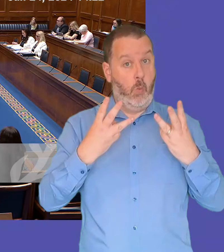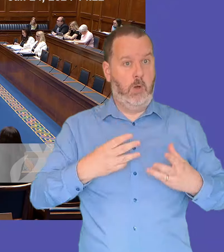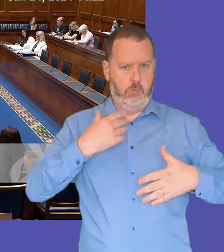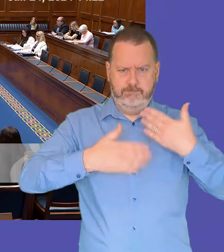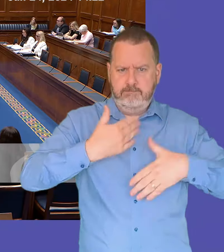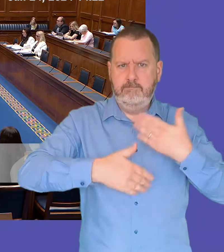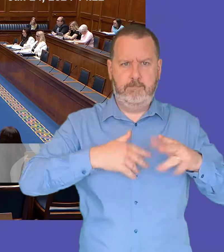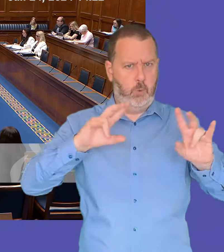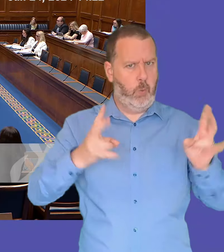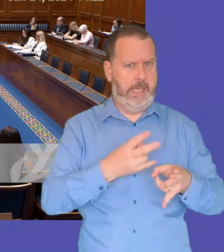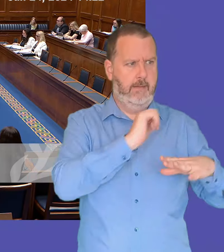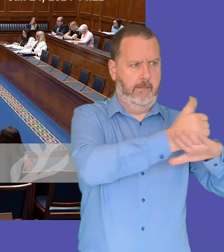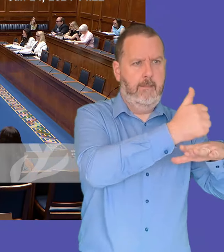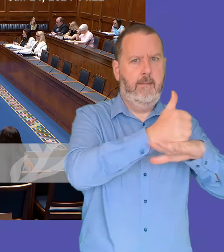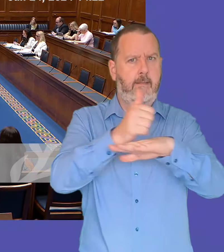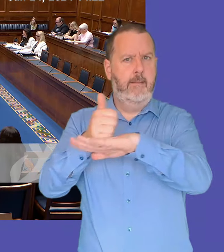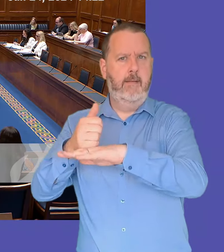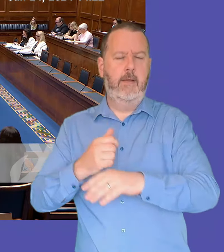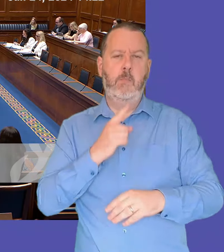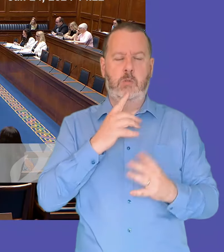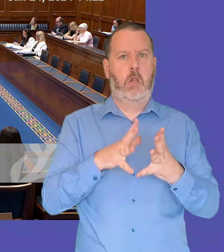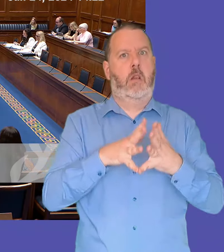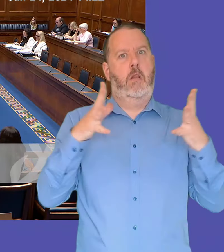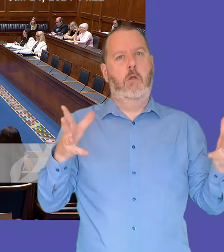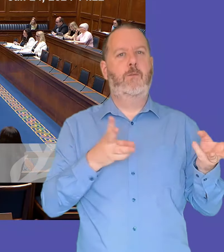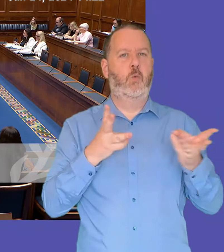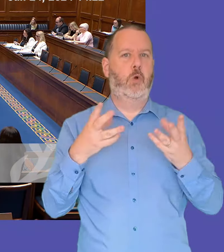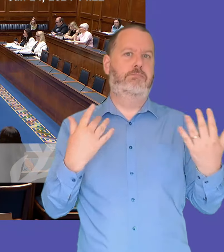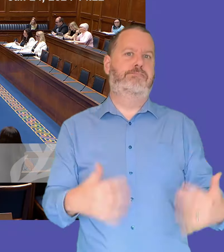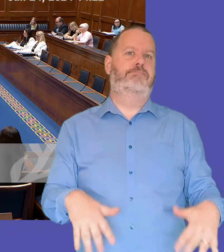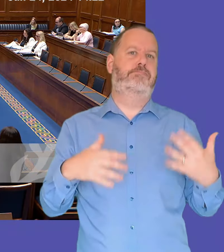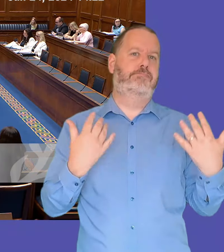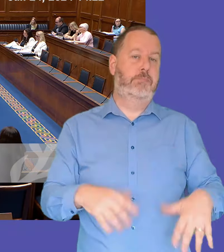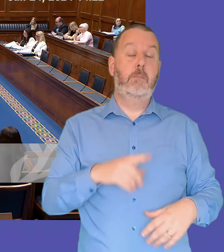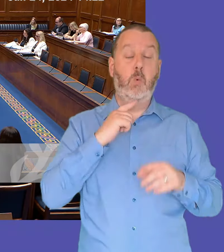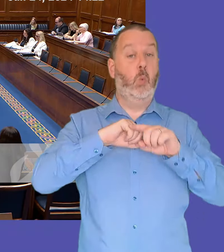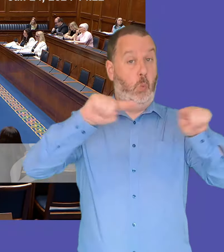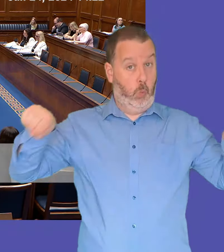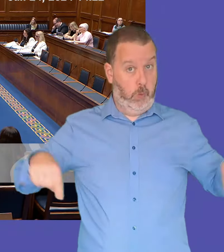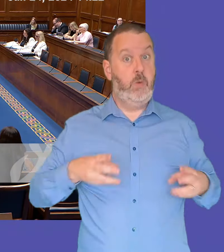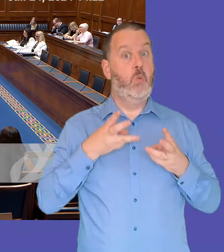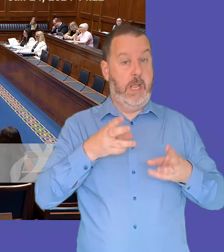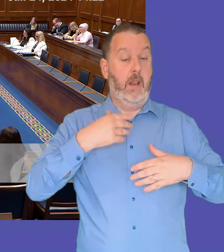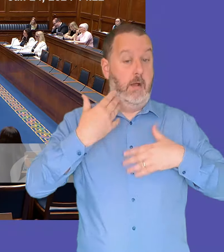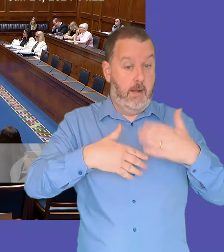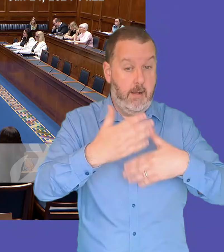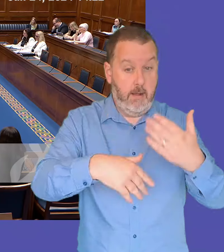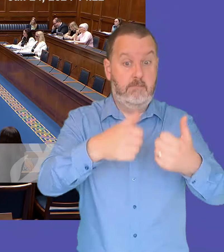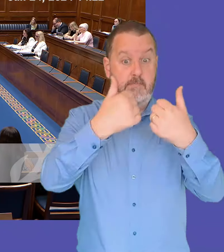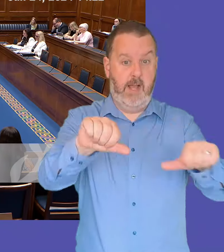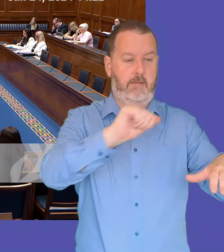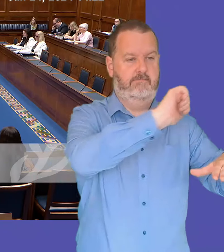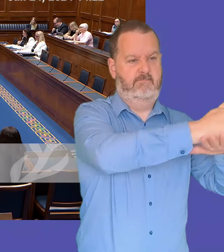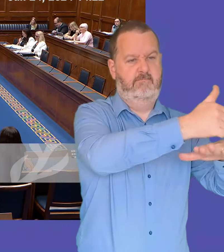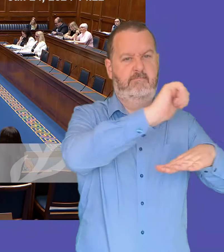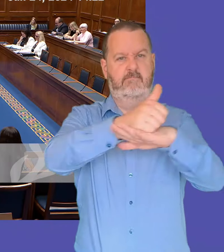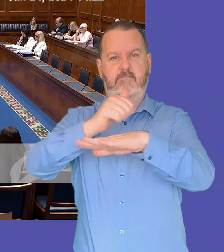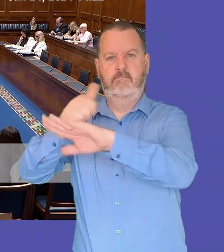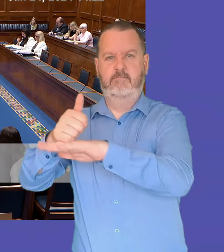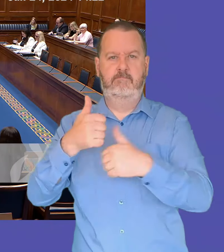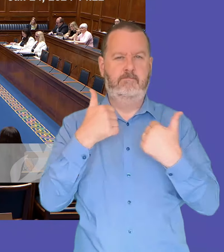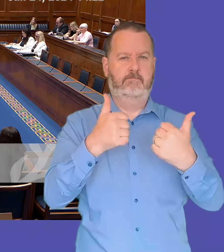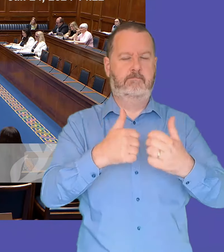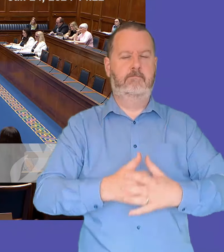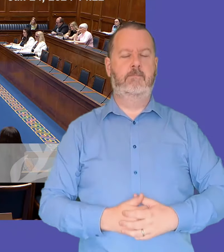process and it is a substantial piece of work but one that we will absolutely deliver on this call on your